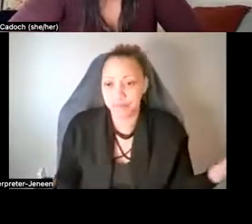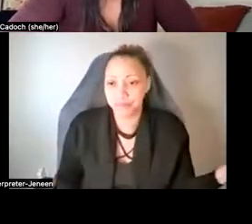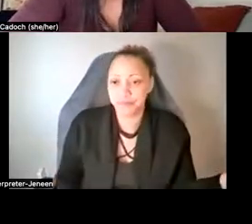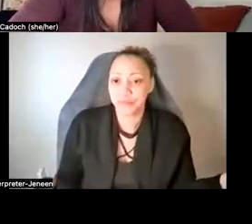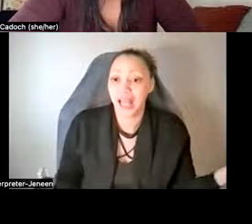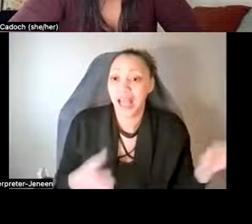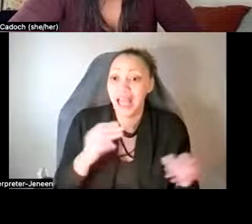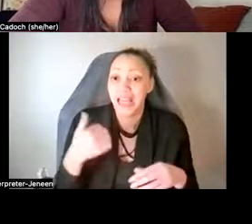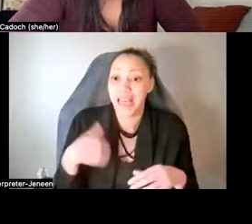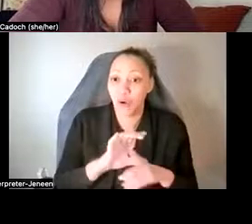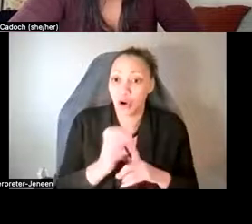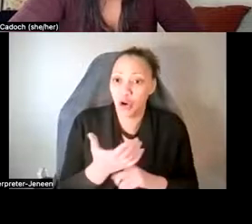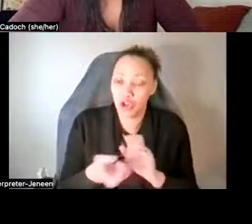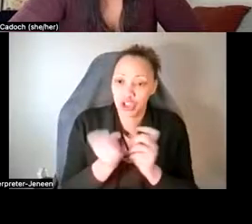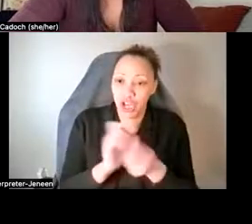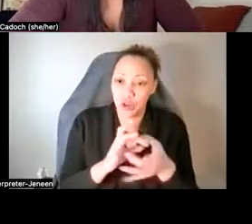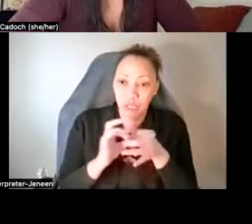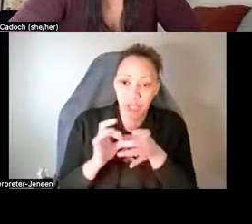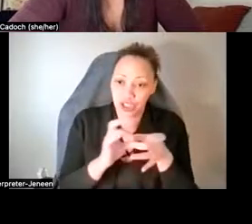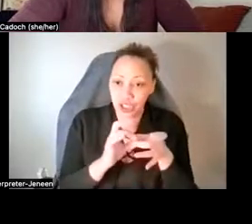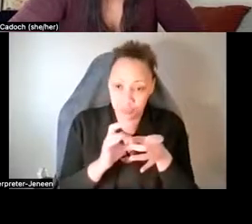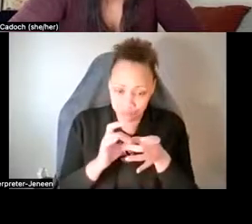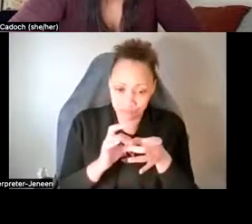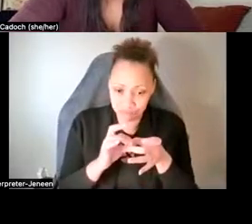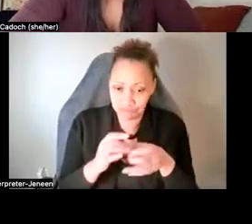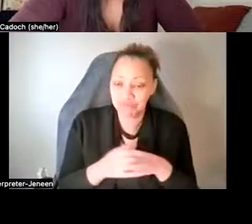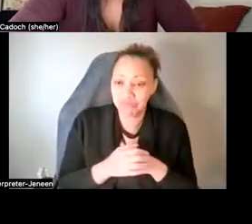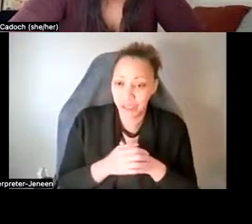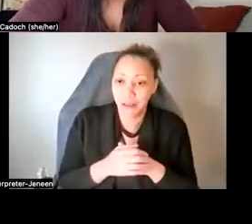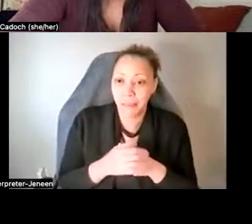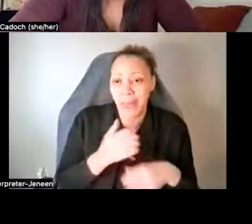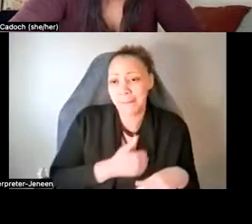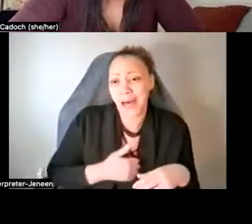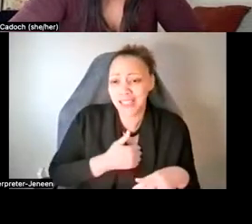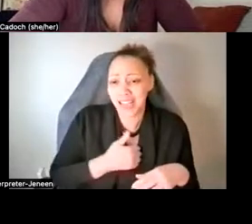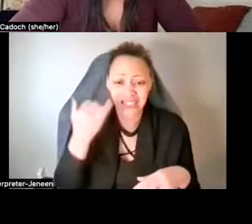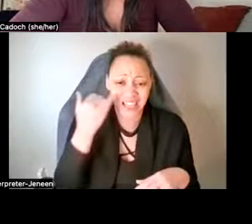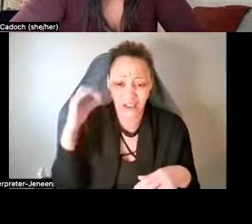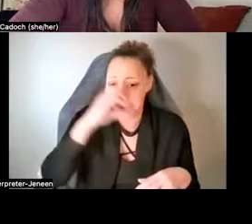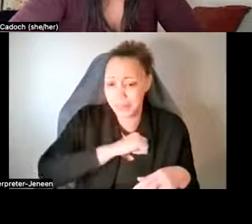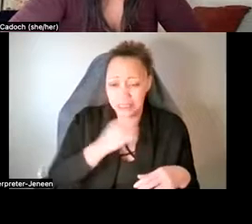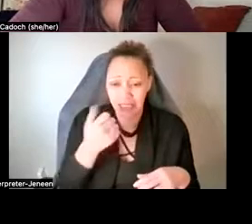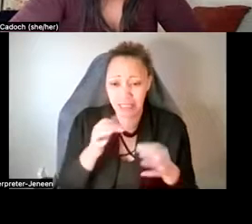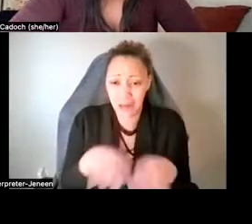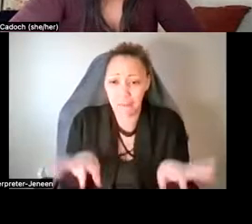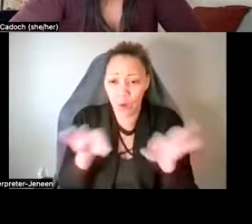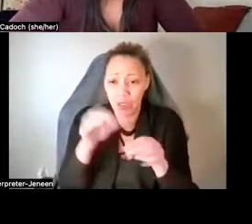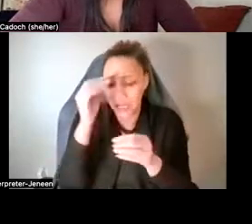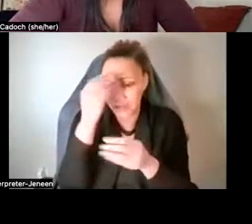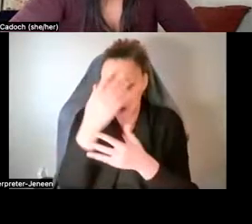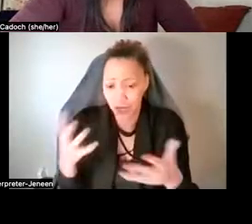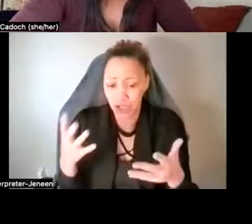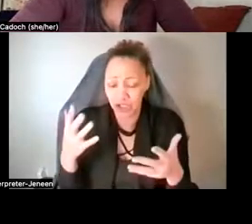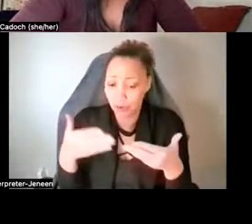is changing our relationship with these substances. So I apologize if I missed any important information and I'd love to open it up